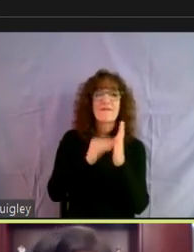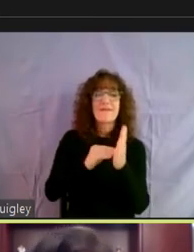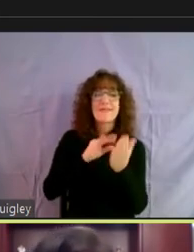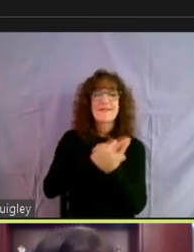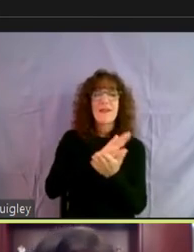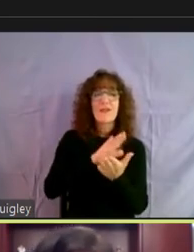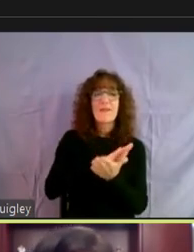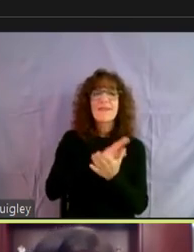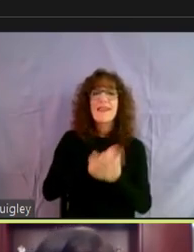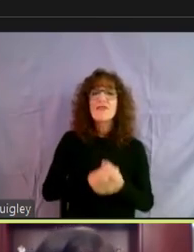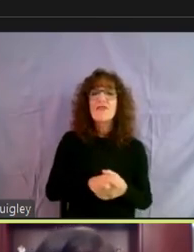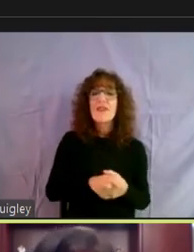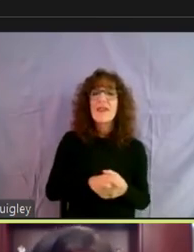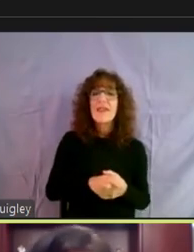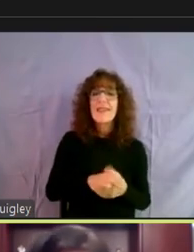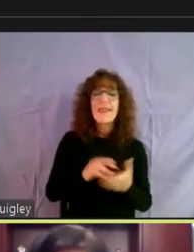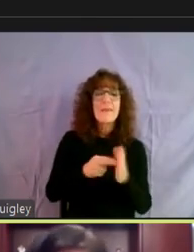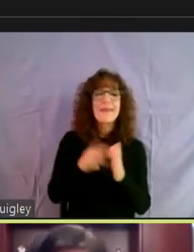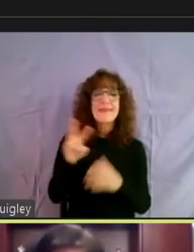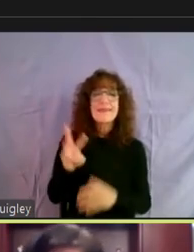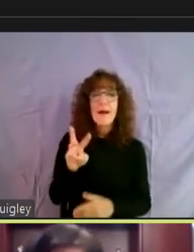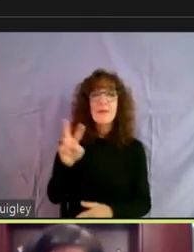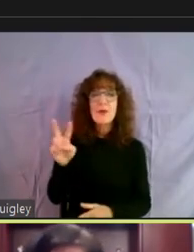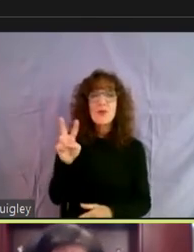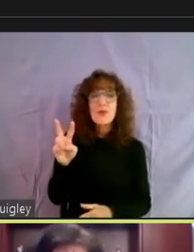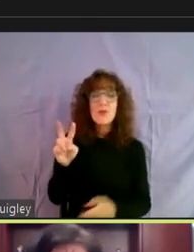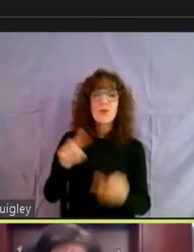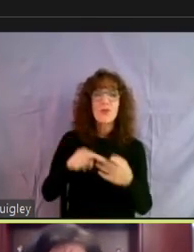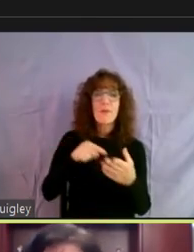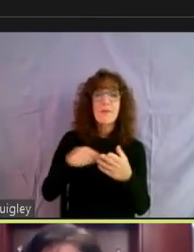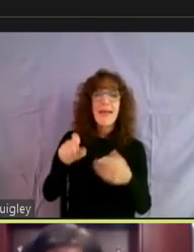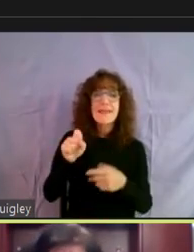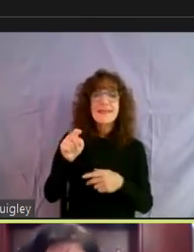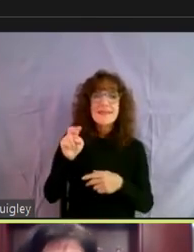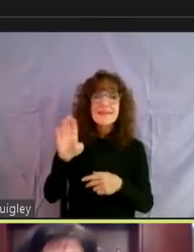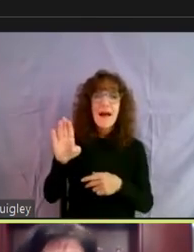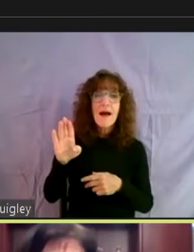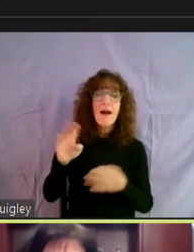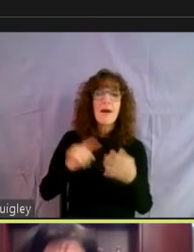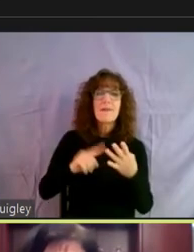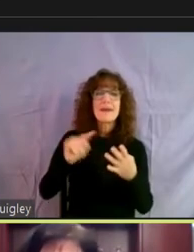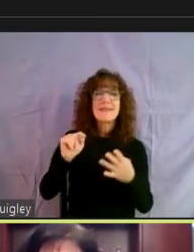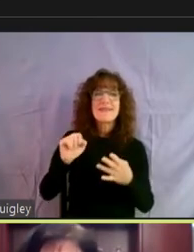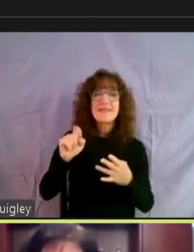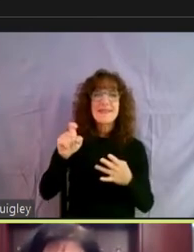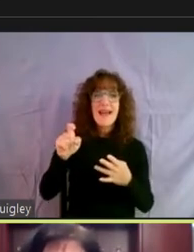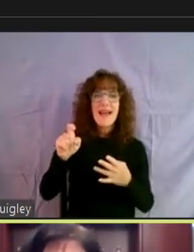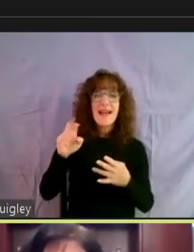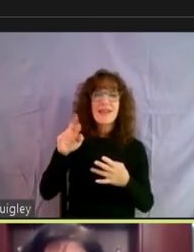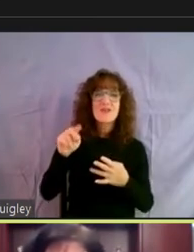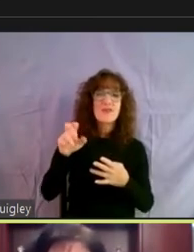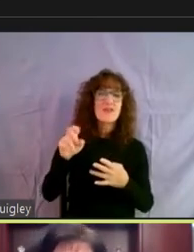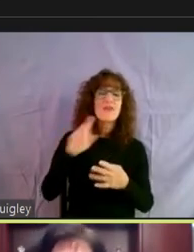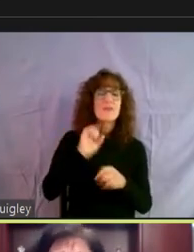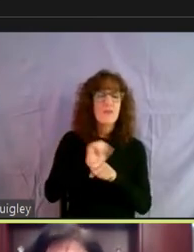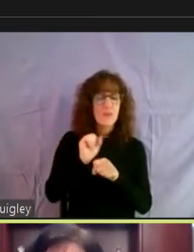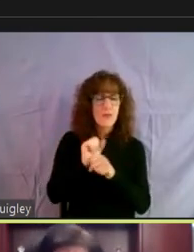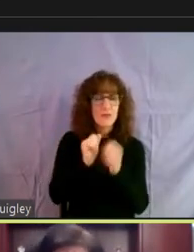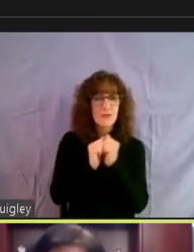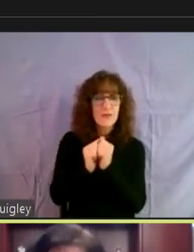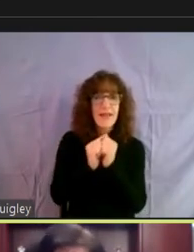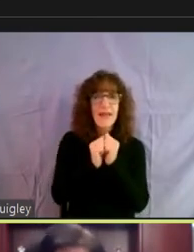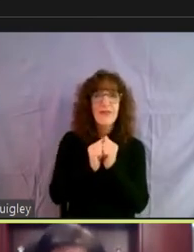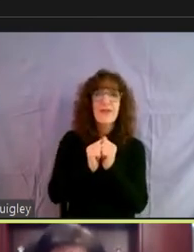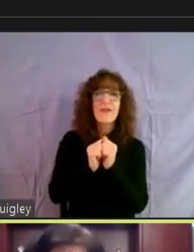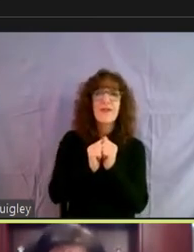Um, and again, whether it's a W-2 pay stub, your tax return, or we will work with you to, if you're, um, you've been cleaning